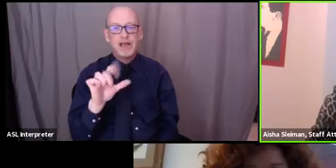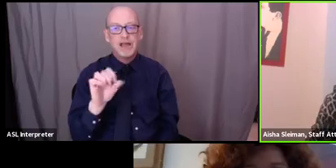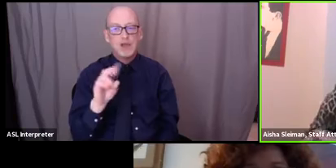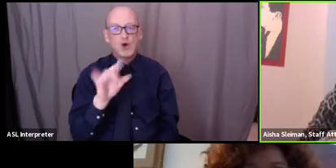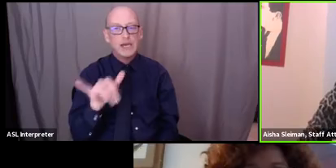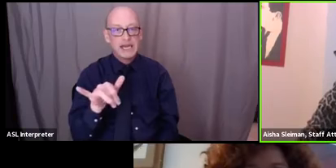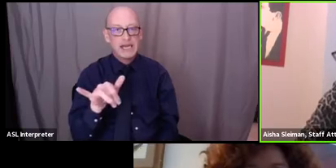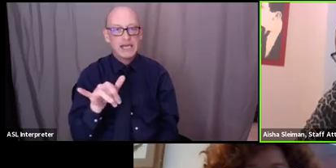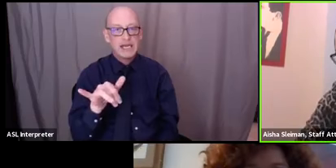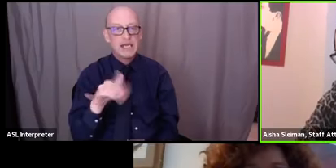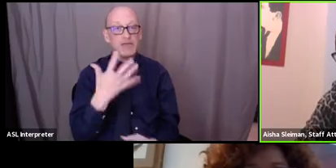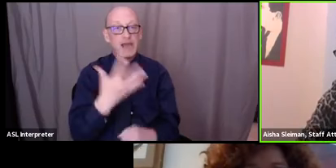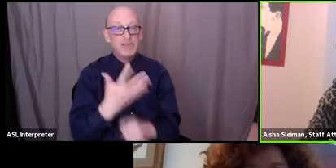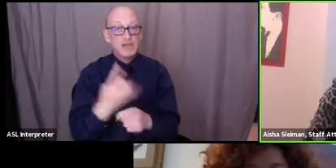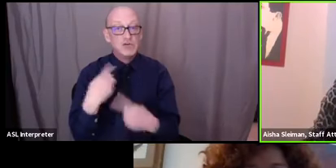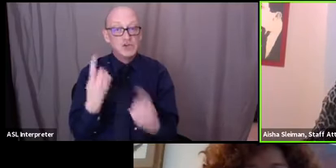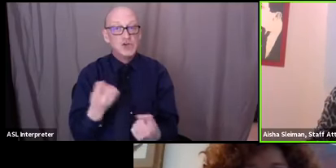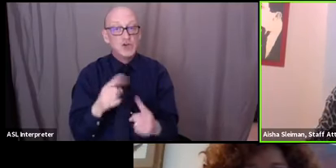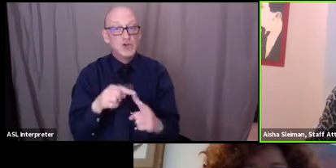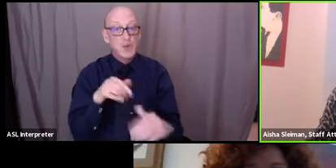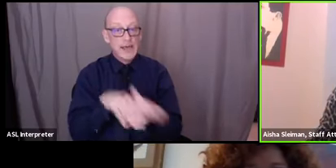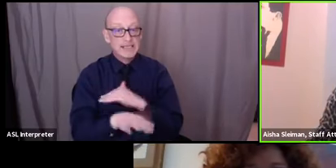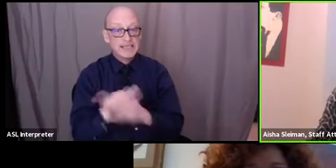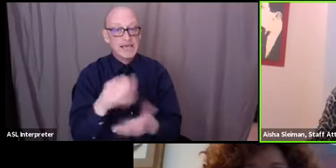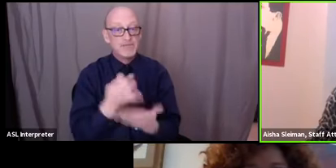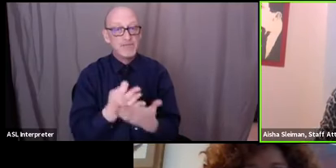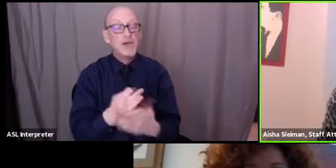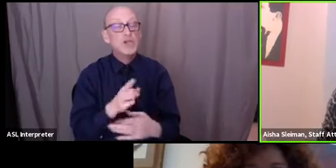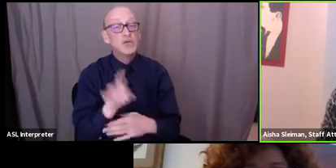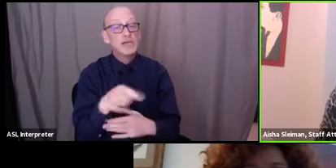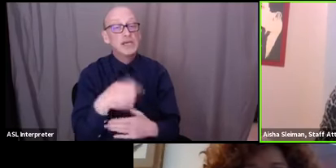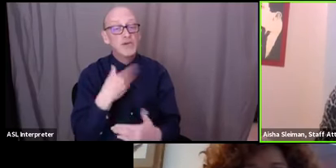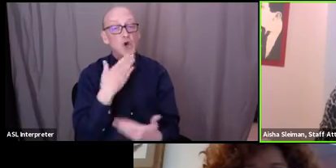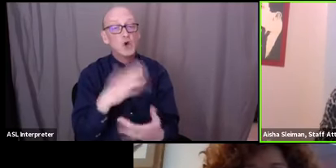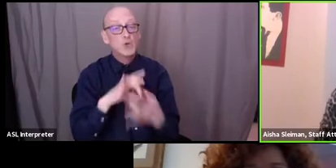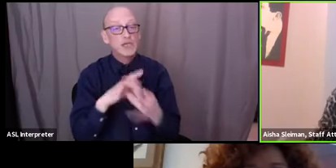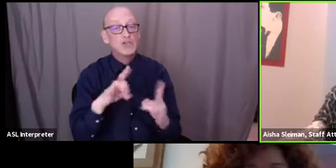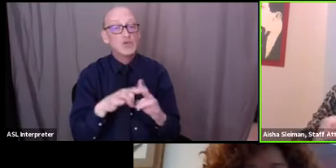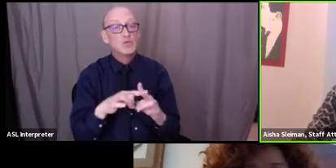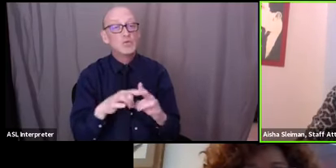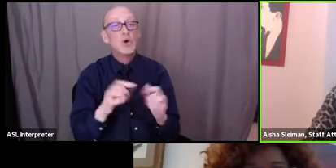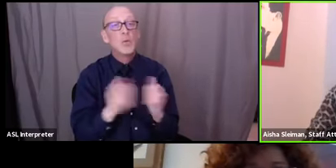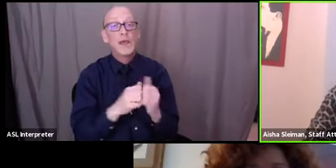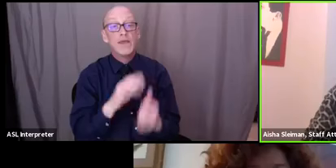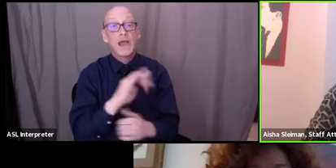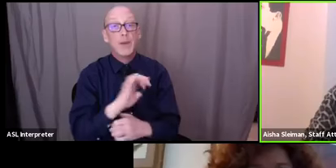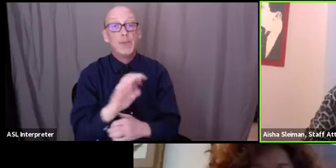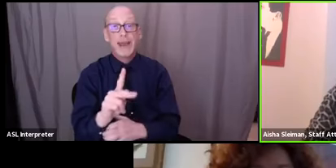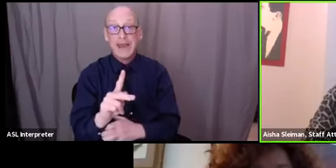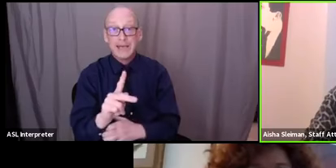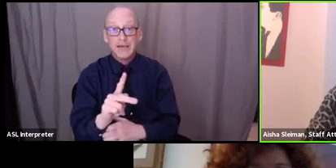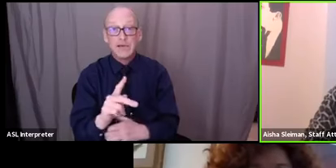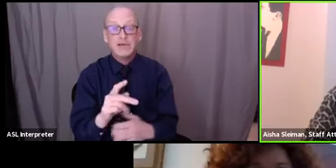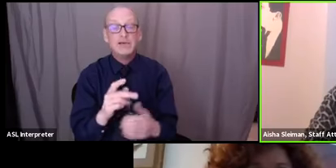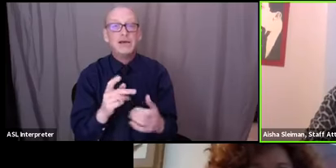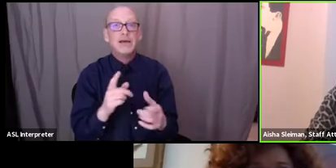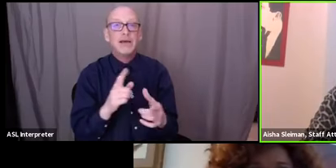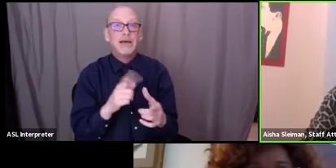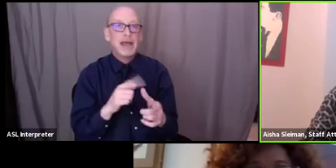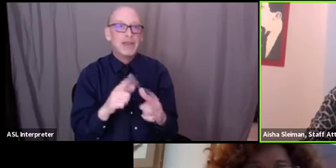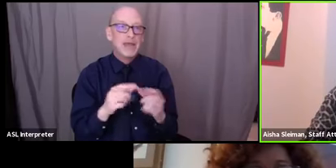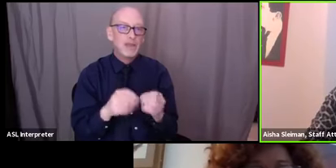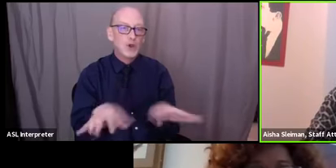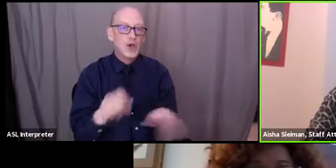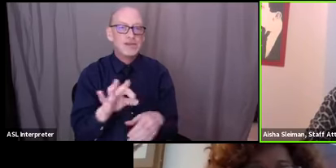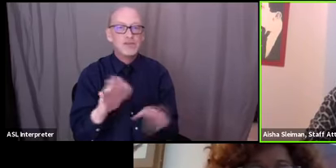that funding or um you you need to have a pretty good relationship with a bank to access that funding and the loss of a small business or